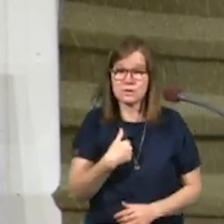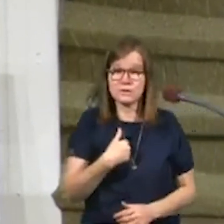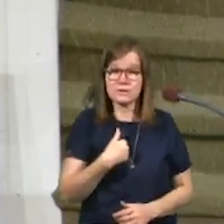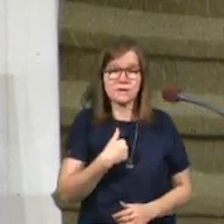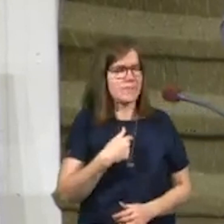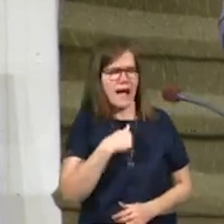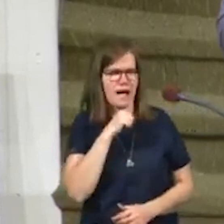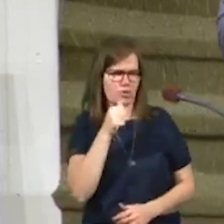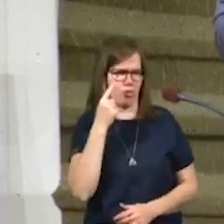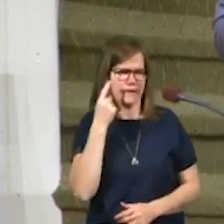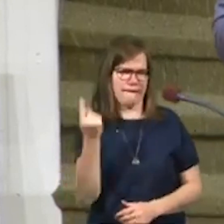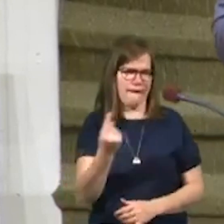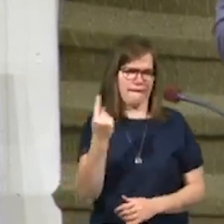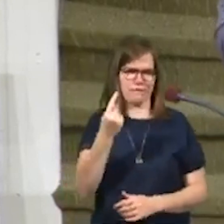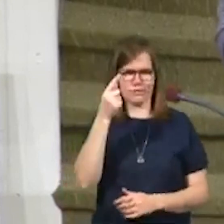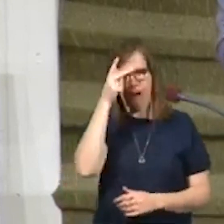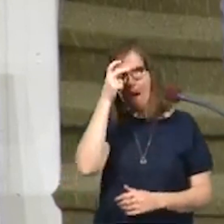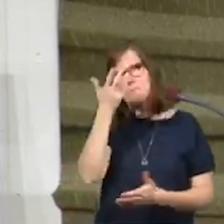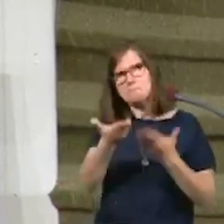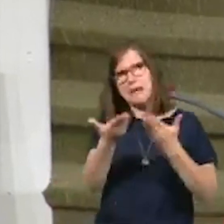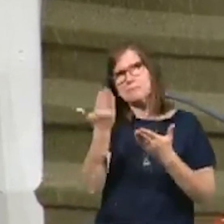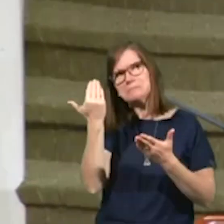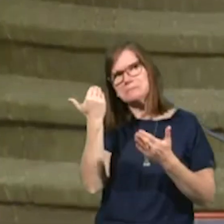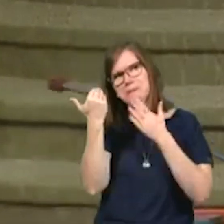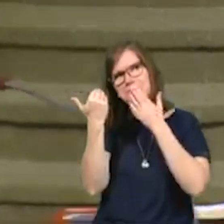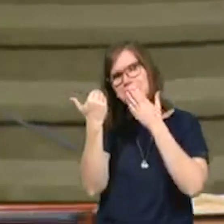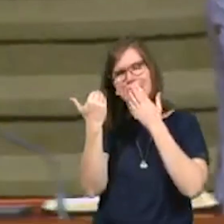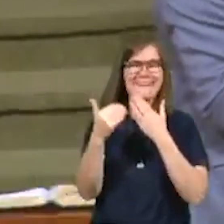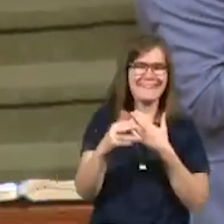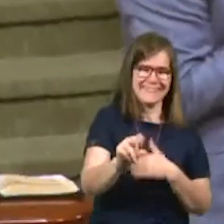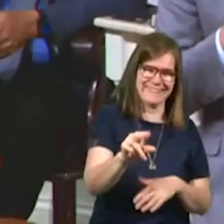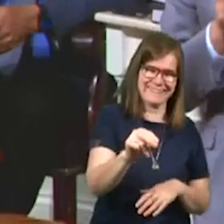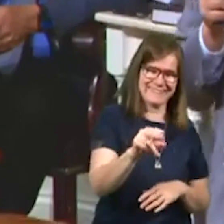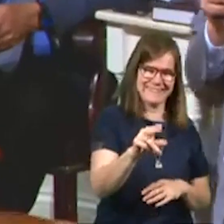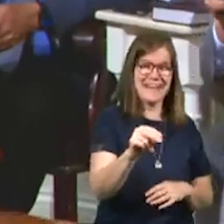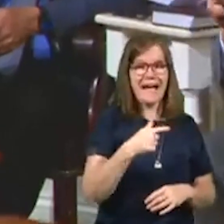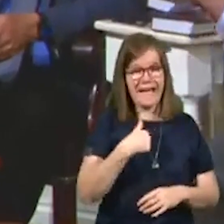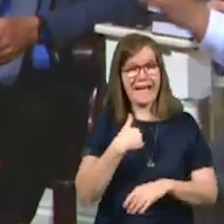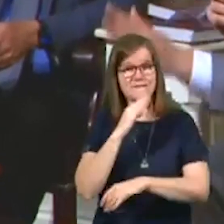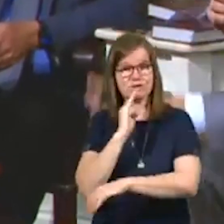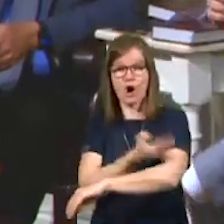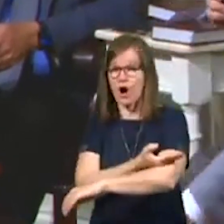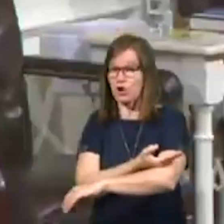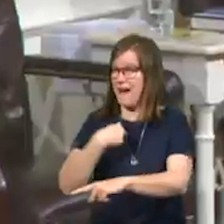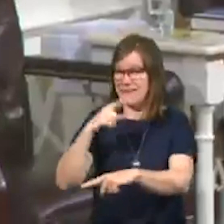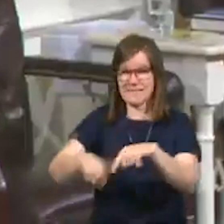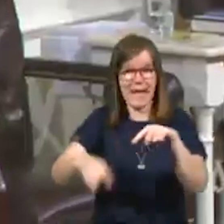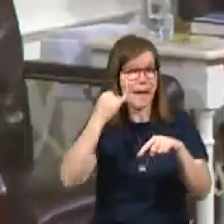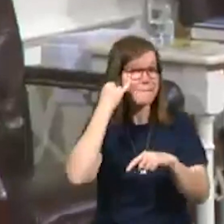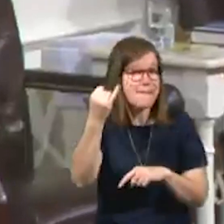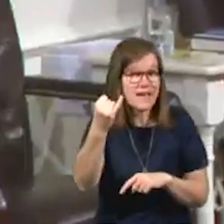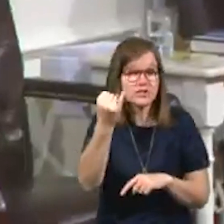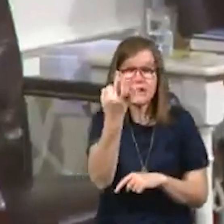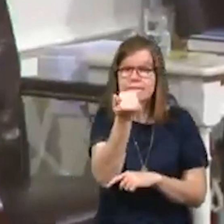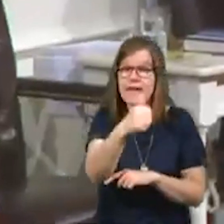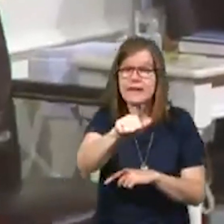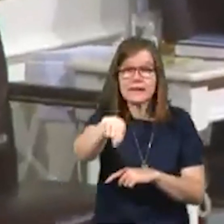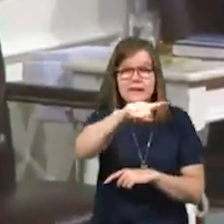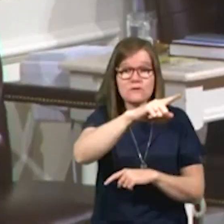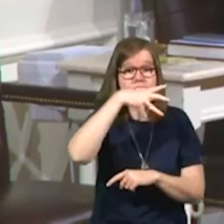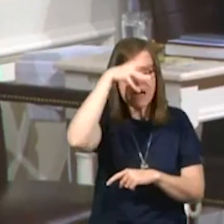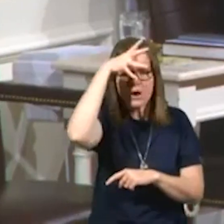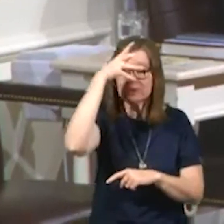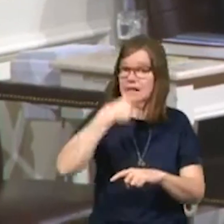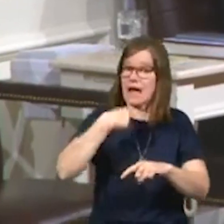I don't think she's ever been possessed by a couple of times, but no, but no, I have a daughter. I could not imagine. And if any parents in this room, you could,